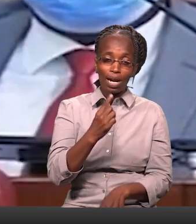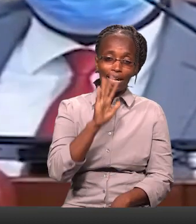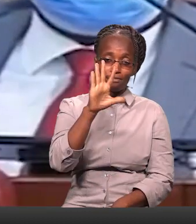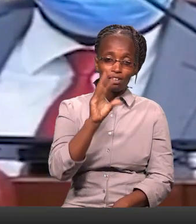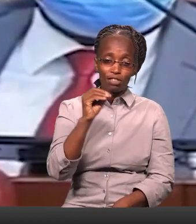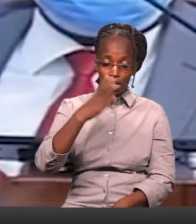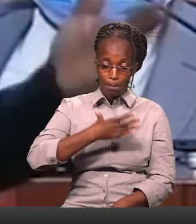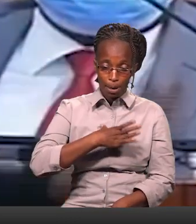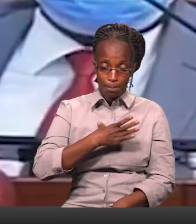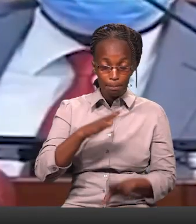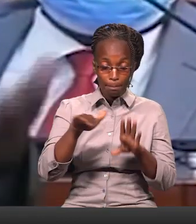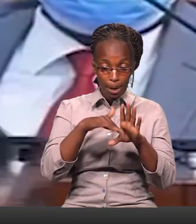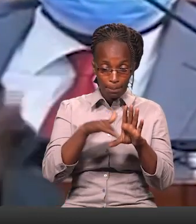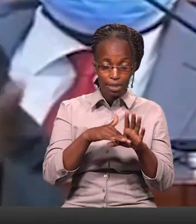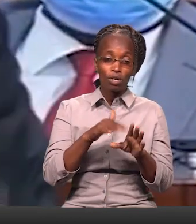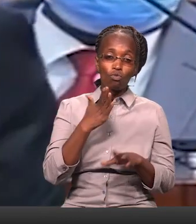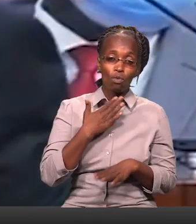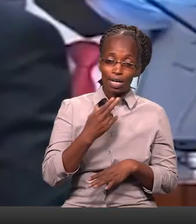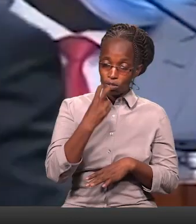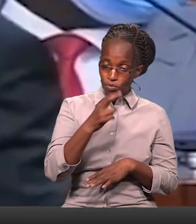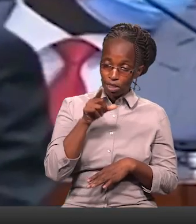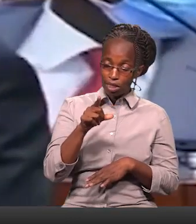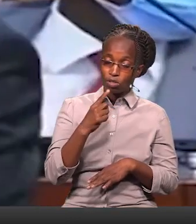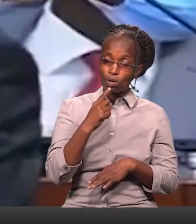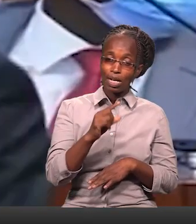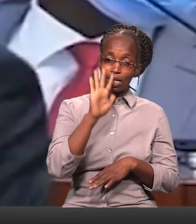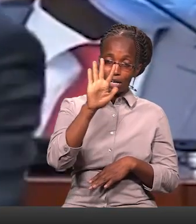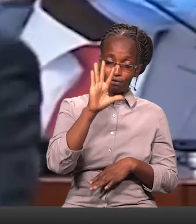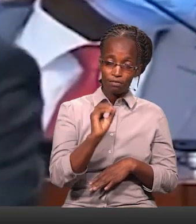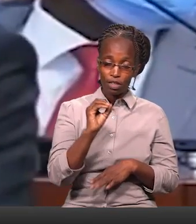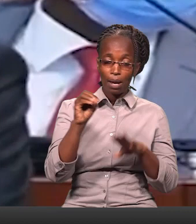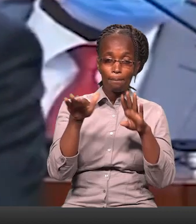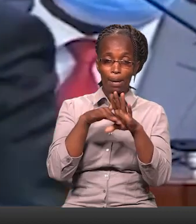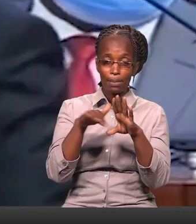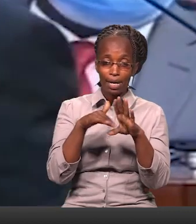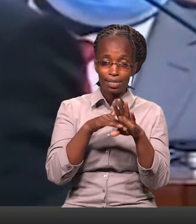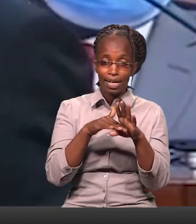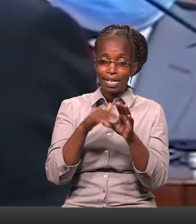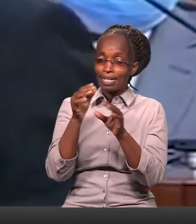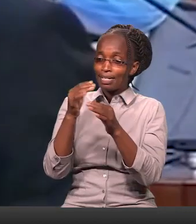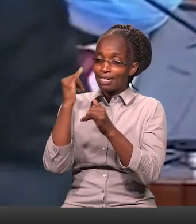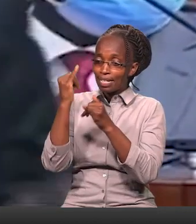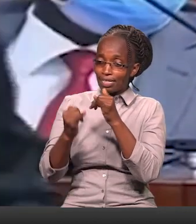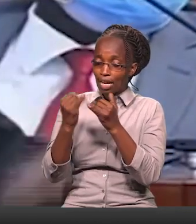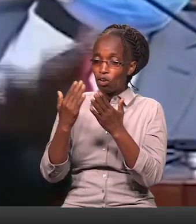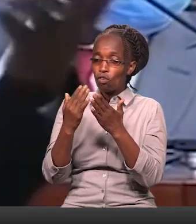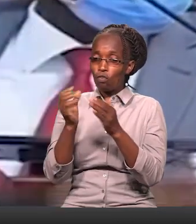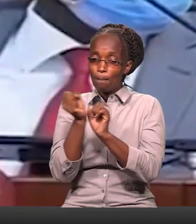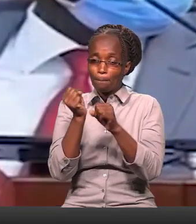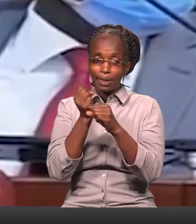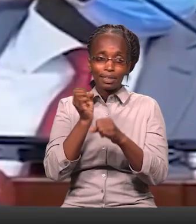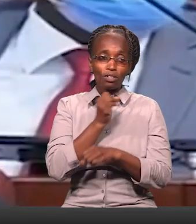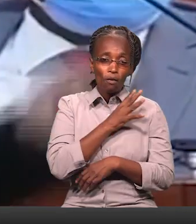today. We want to see where are those 150 members So instead of making noise